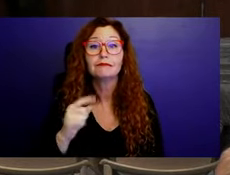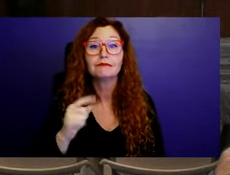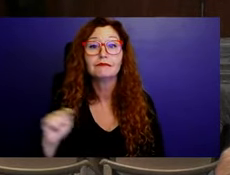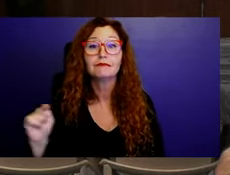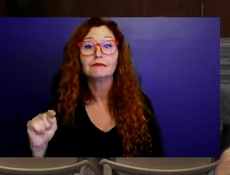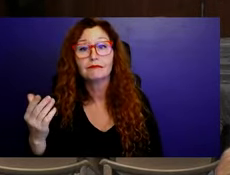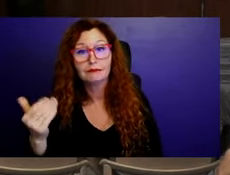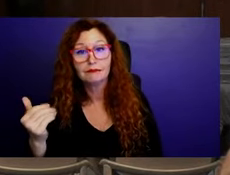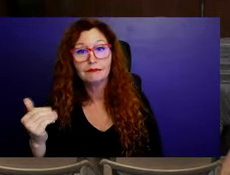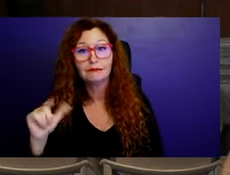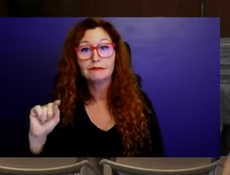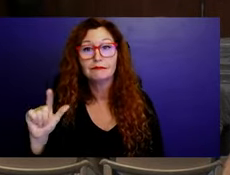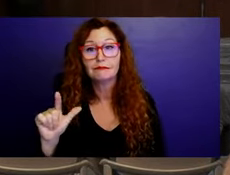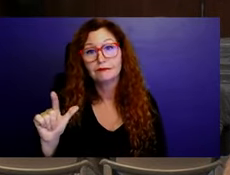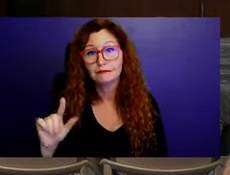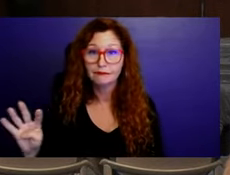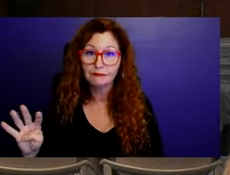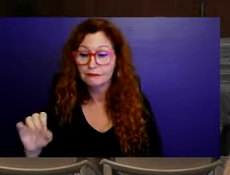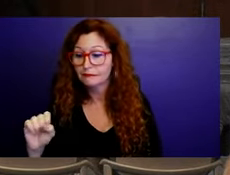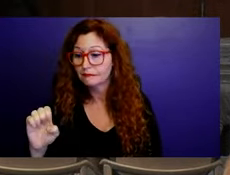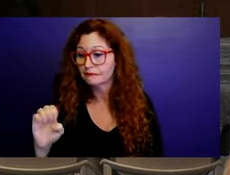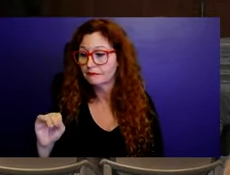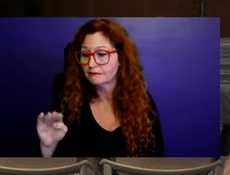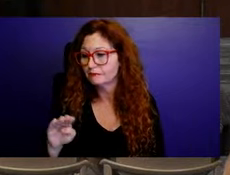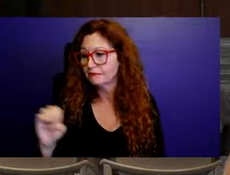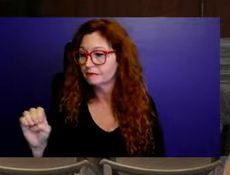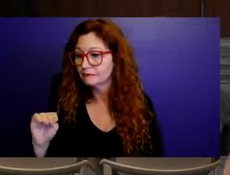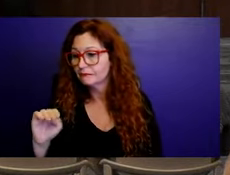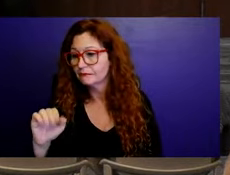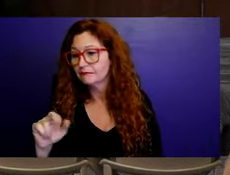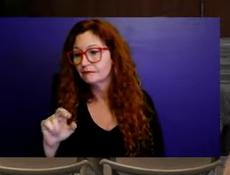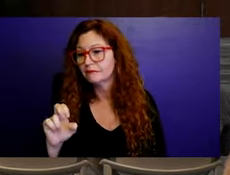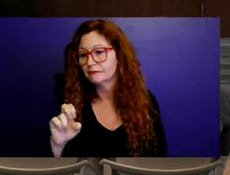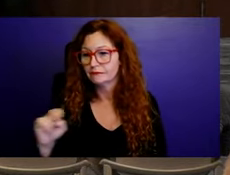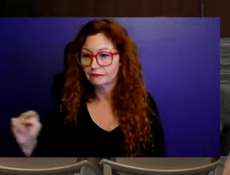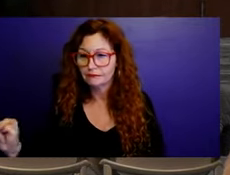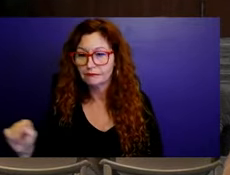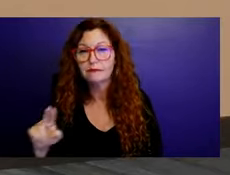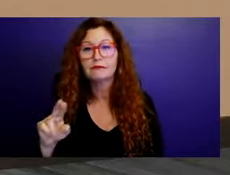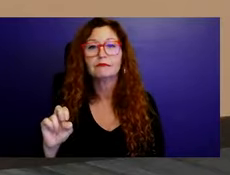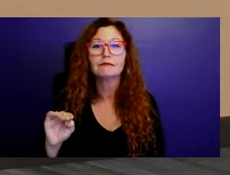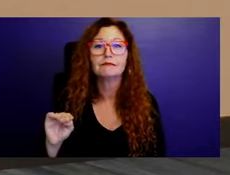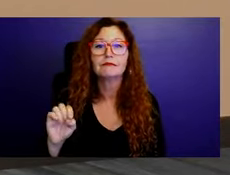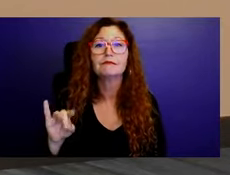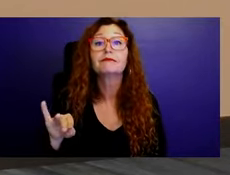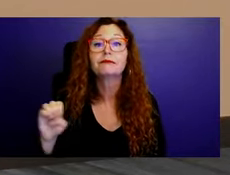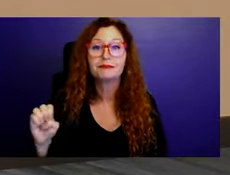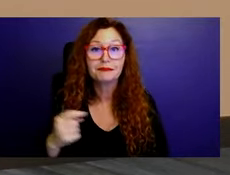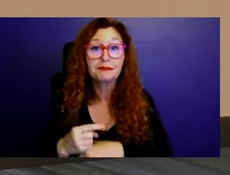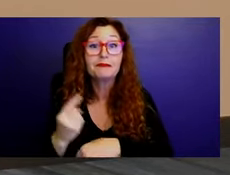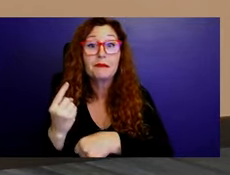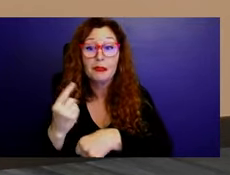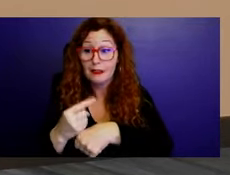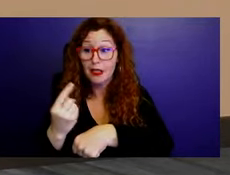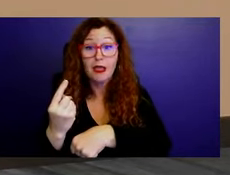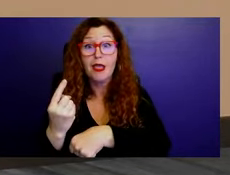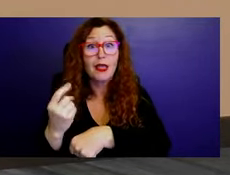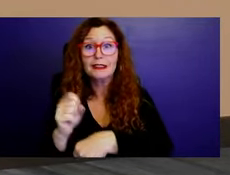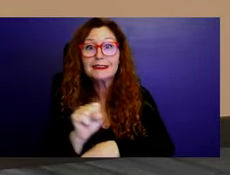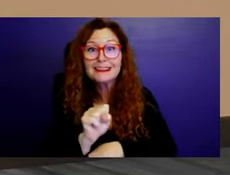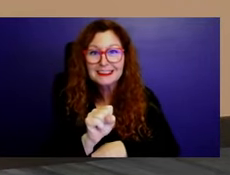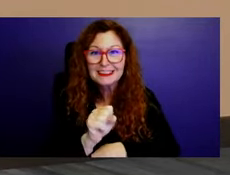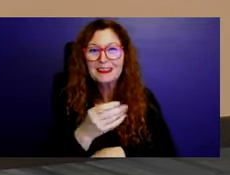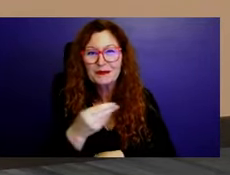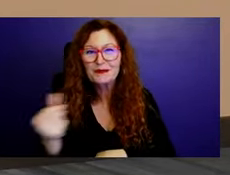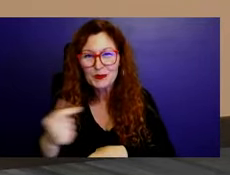Seminole Maroon Remembrance Day. Days, plural. So, Brother Norfus, let me present this to you. Let me come